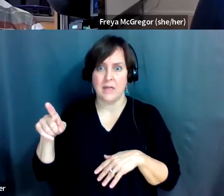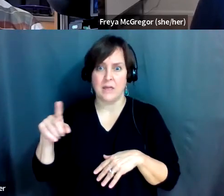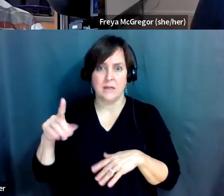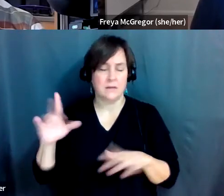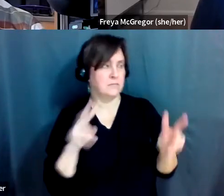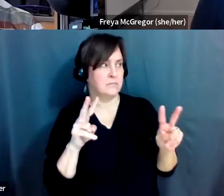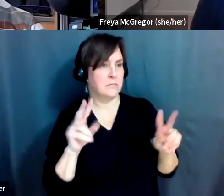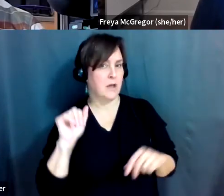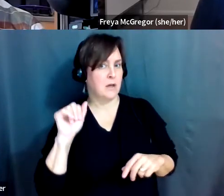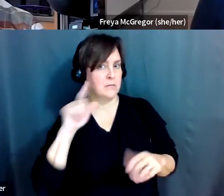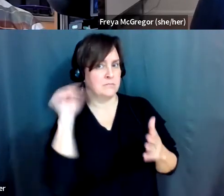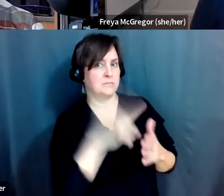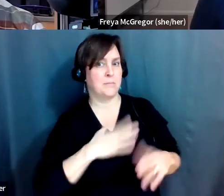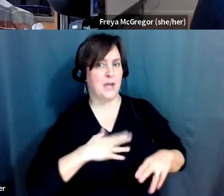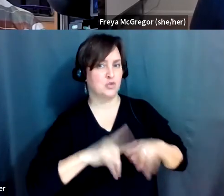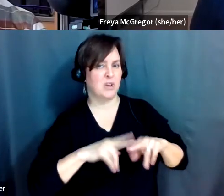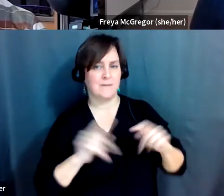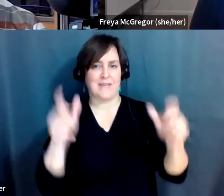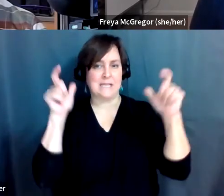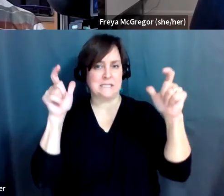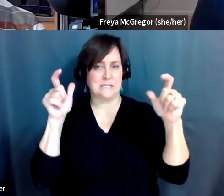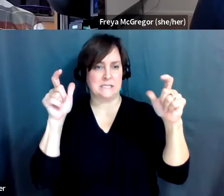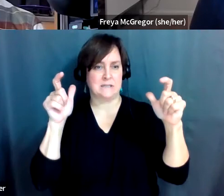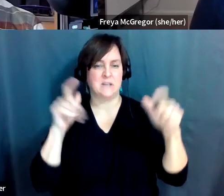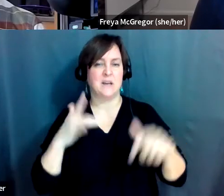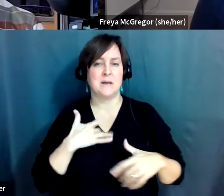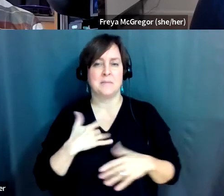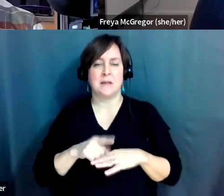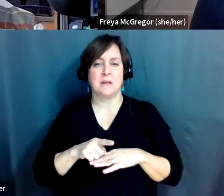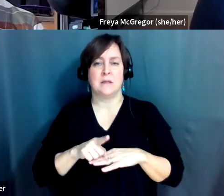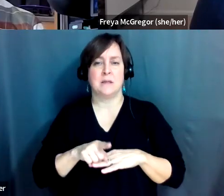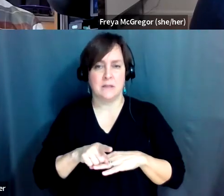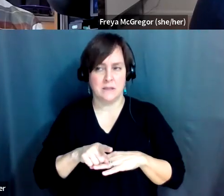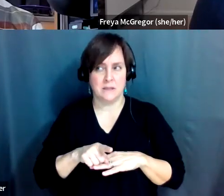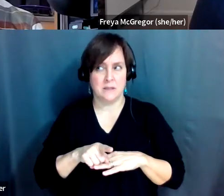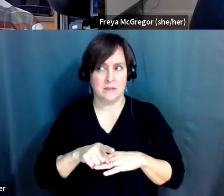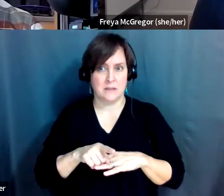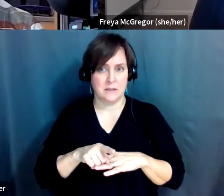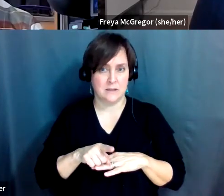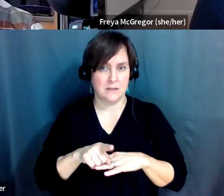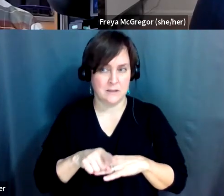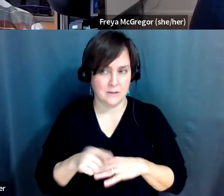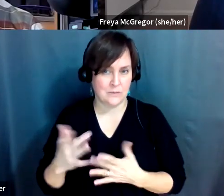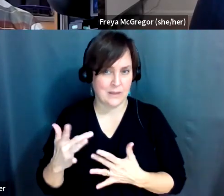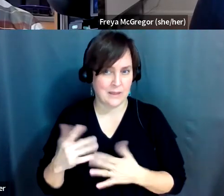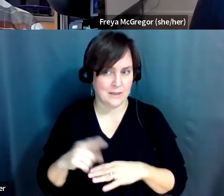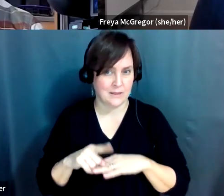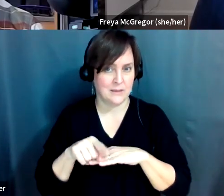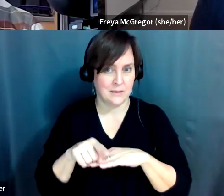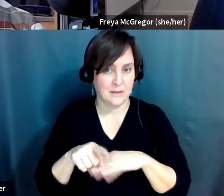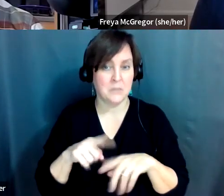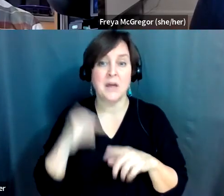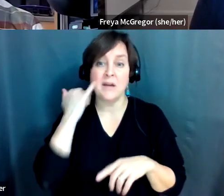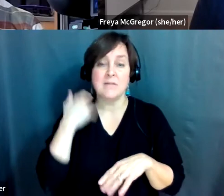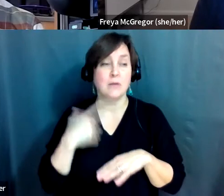quickly to my chair. So I creep forward and wait and creep forward and wait, creep forward and wait. But if I'm motoring along,